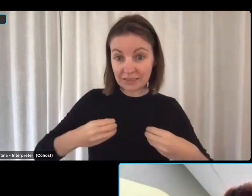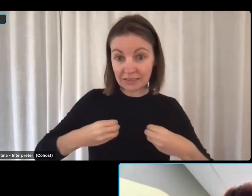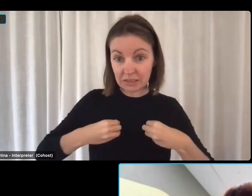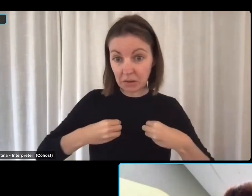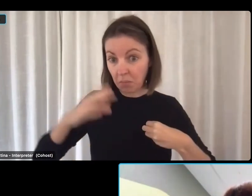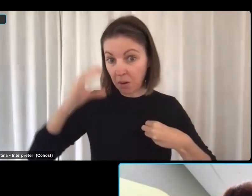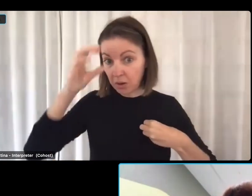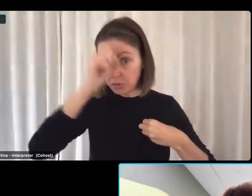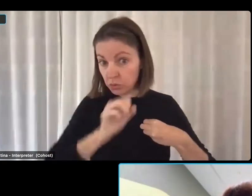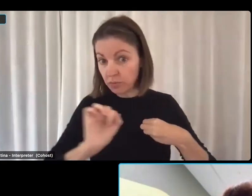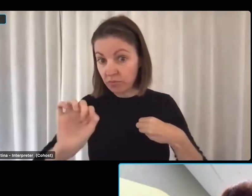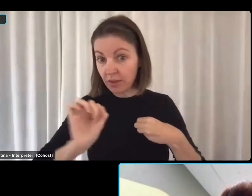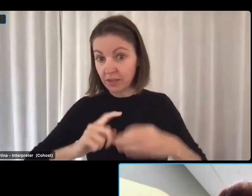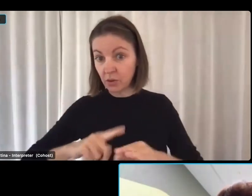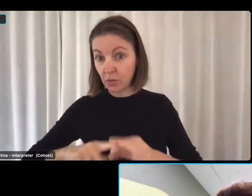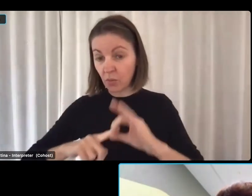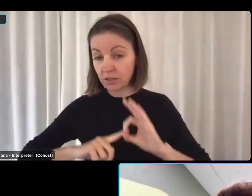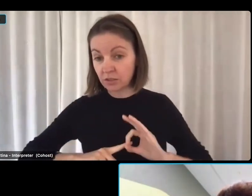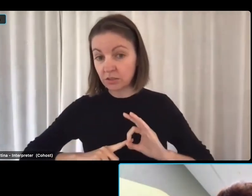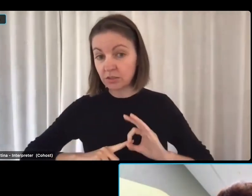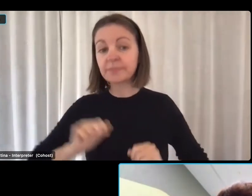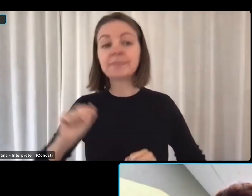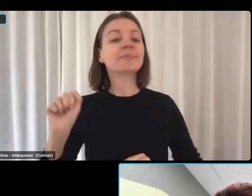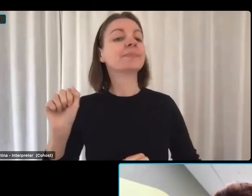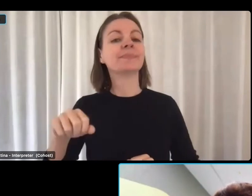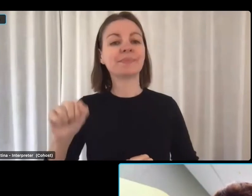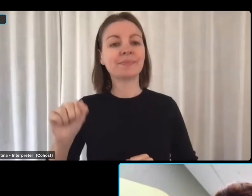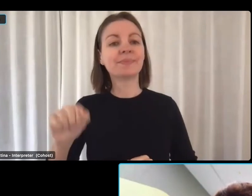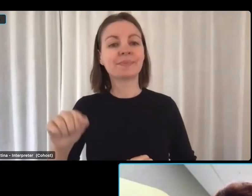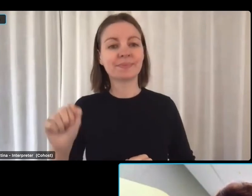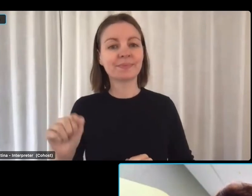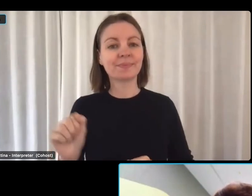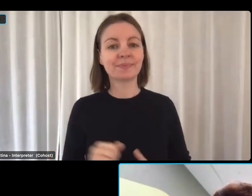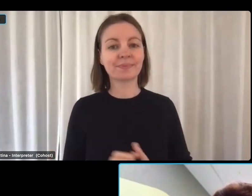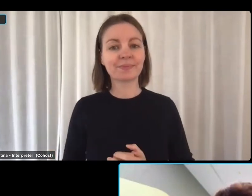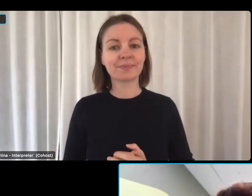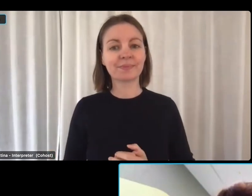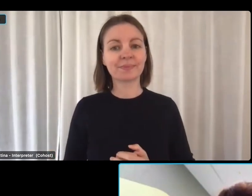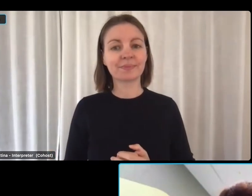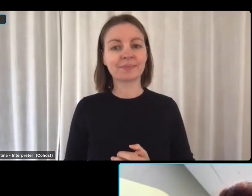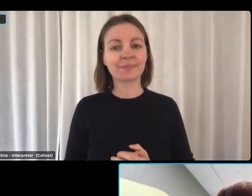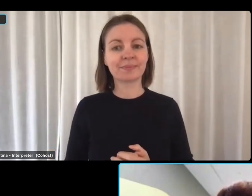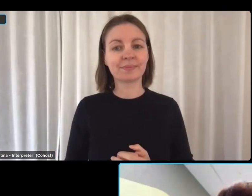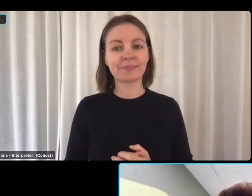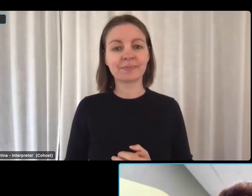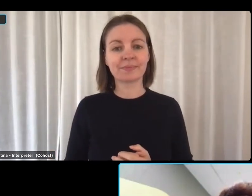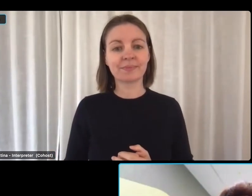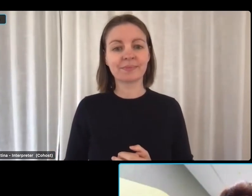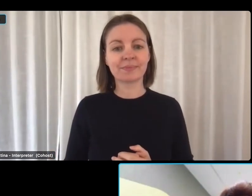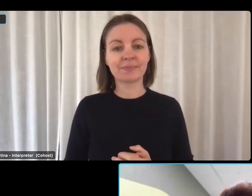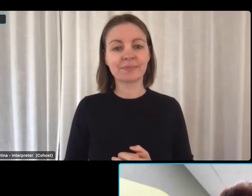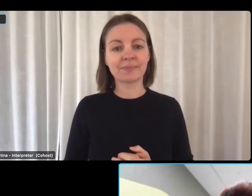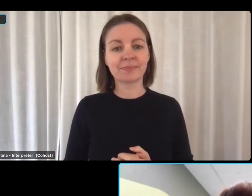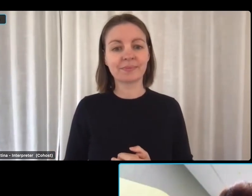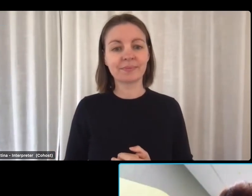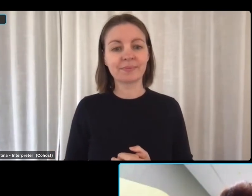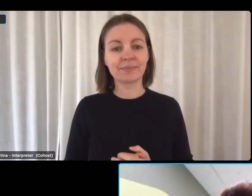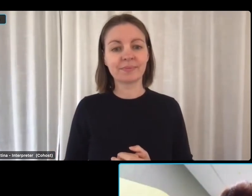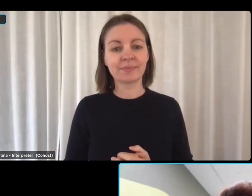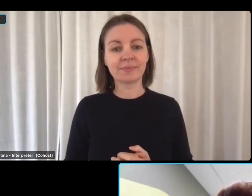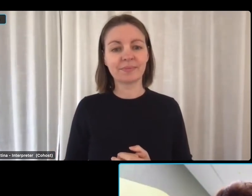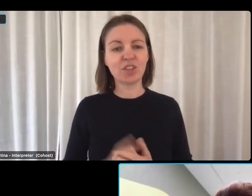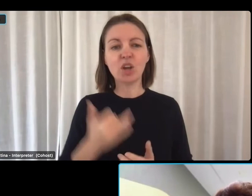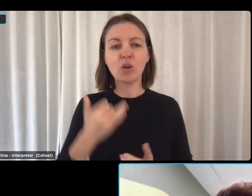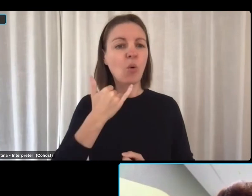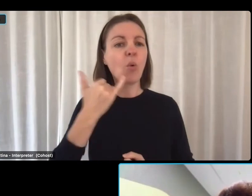what they mean with the tech difficulties. Yeah, look again, that's similar to the last question. Call